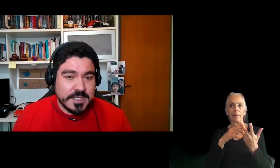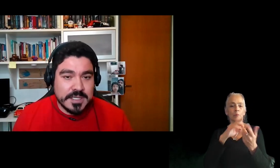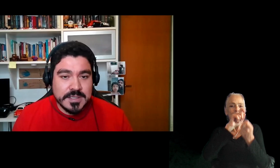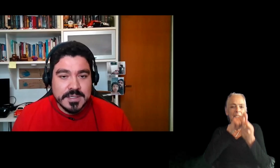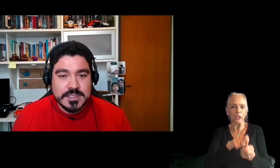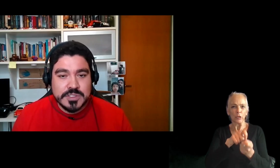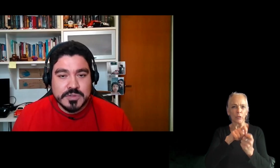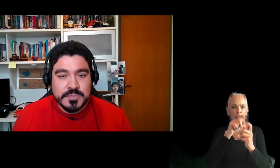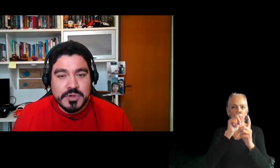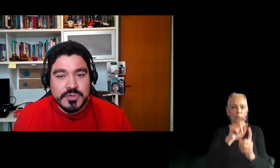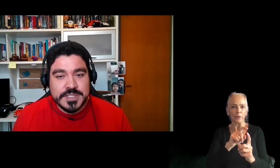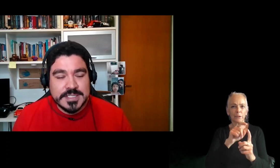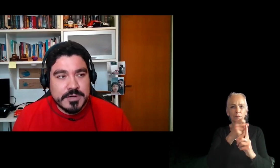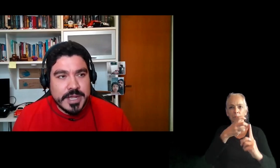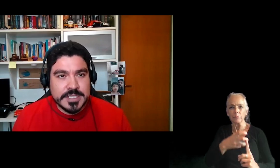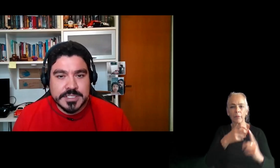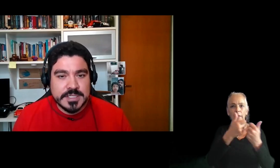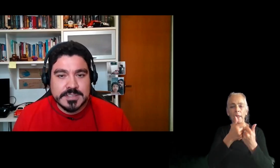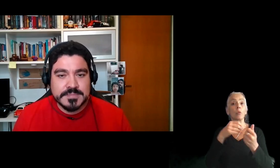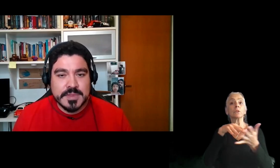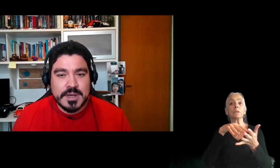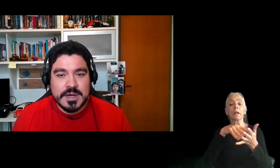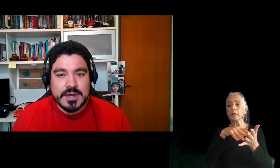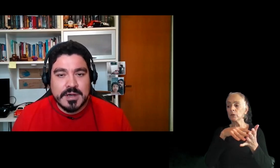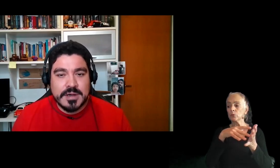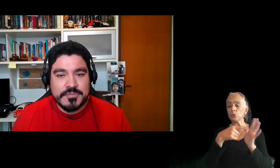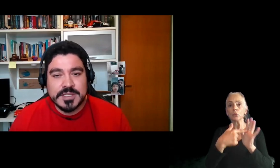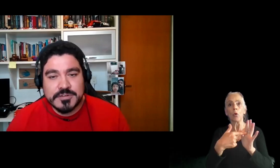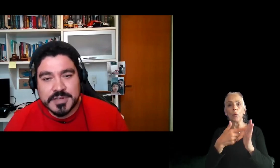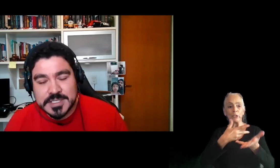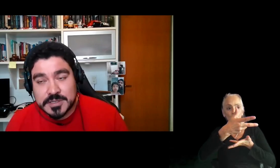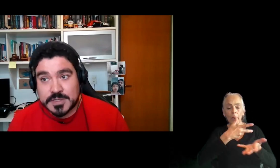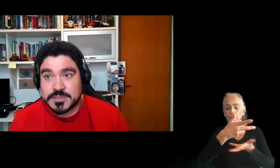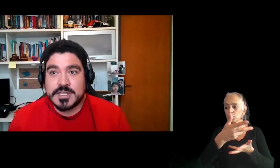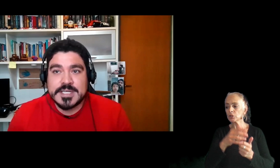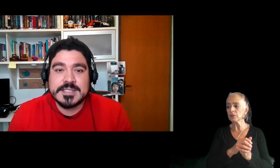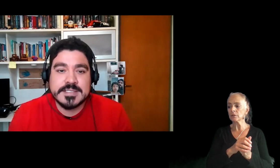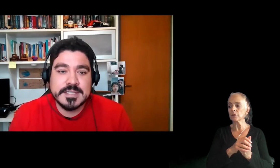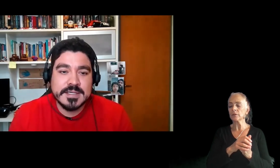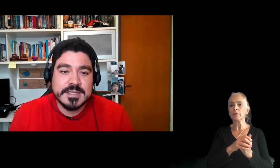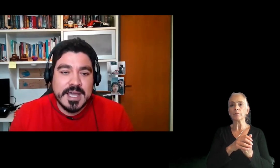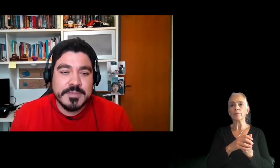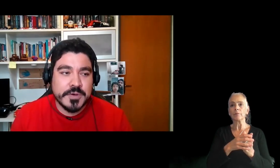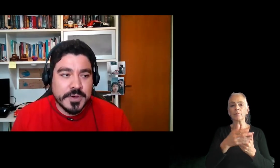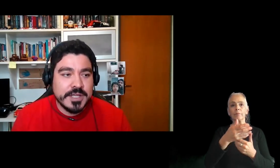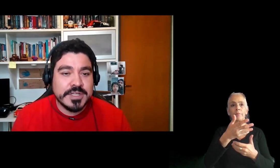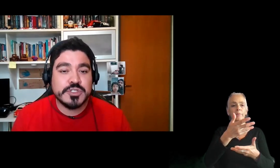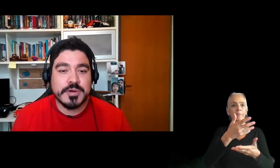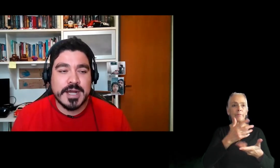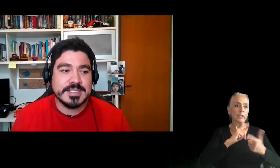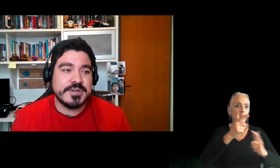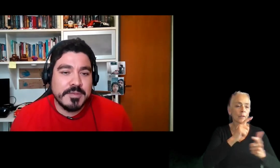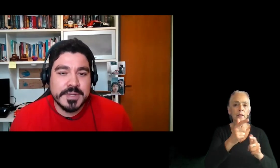study to improve the interaction of an interface of a consolidated game or